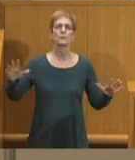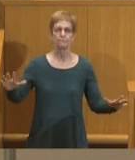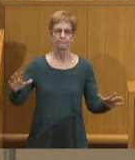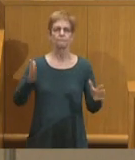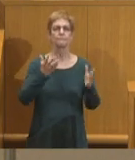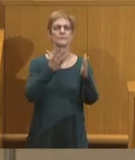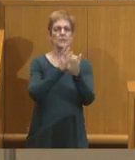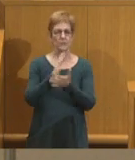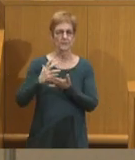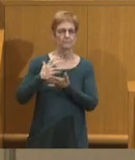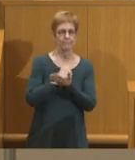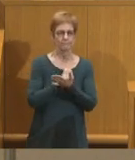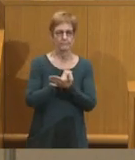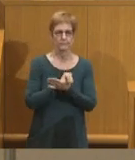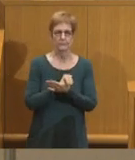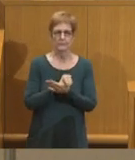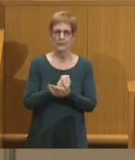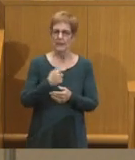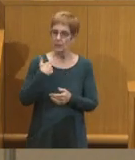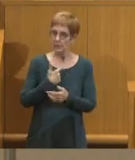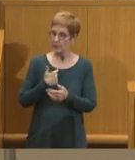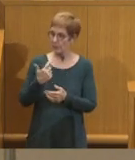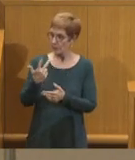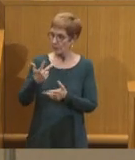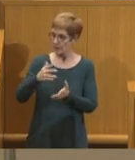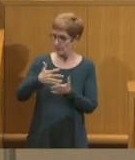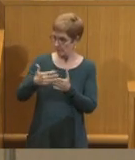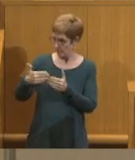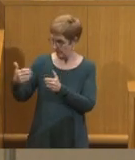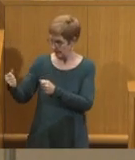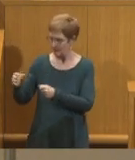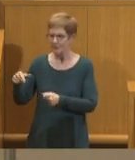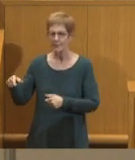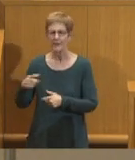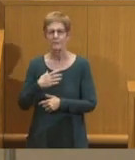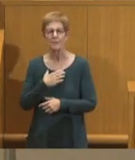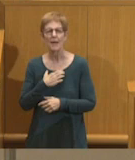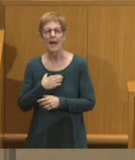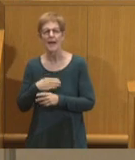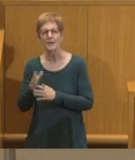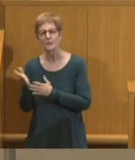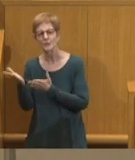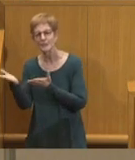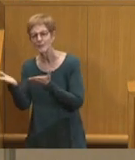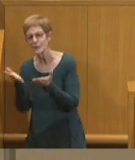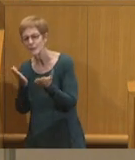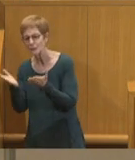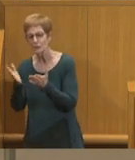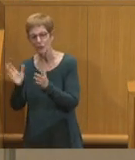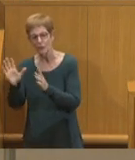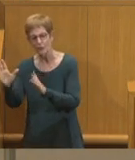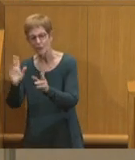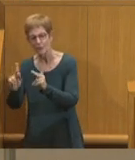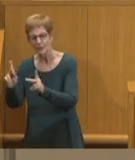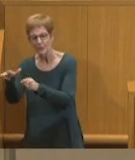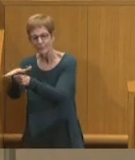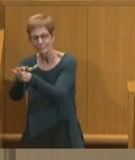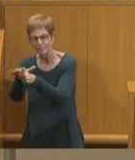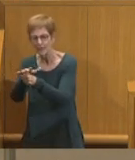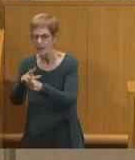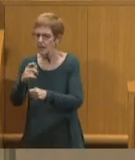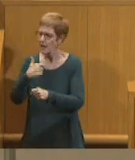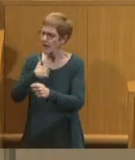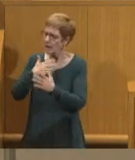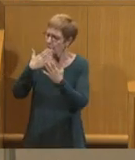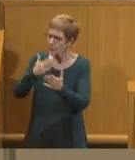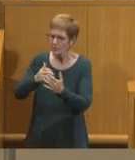We will be losing three council members who have passionately served their constituents. I am grateful